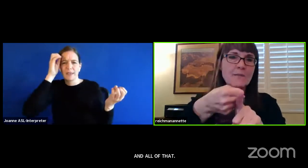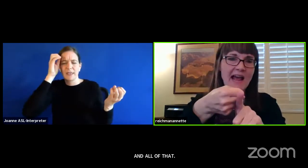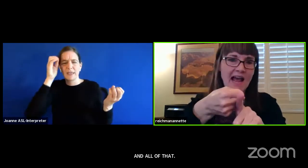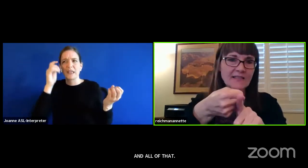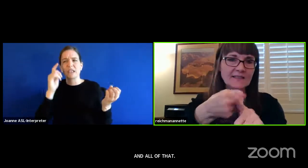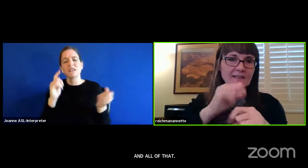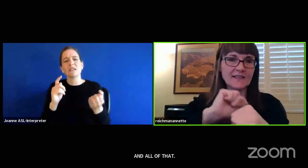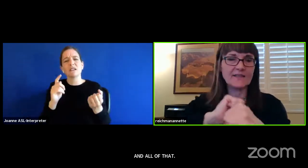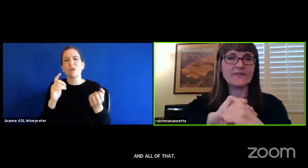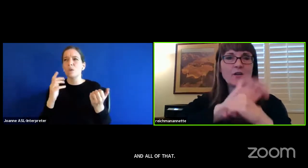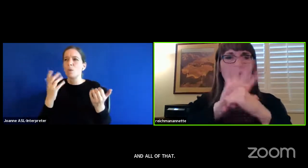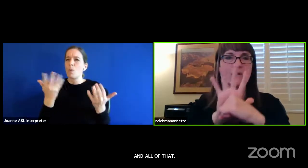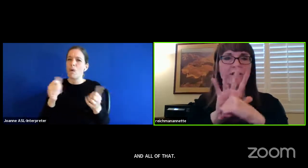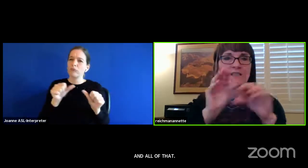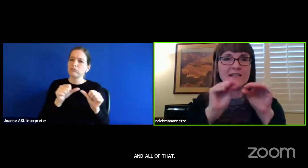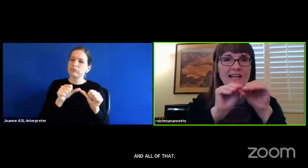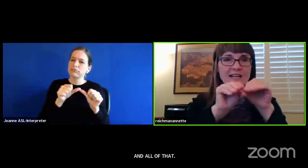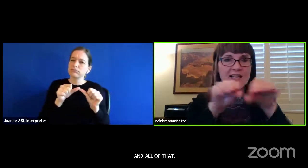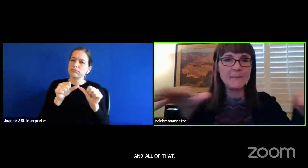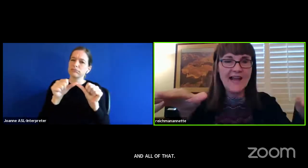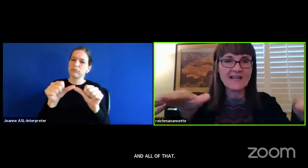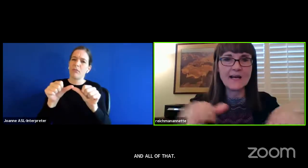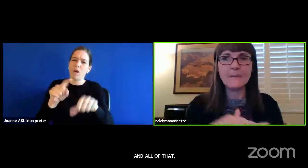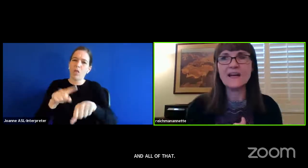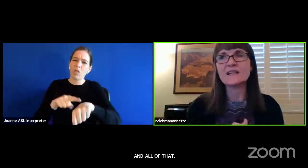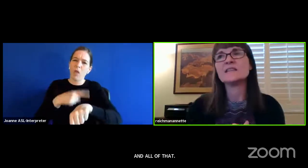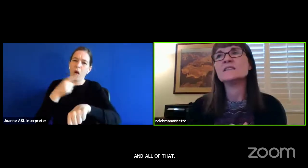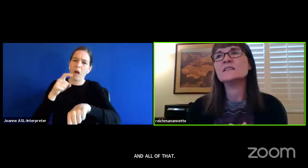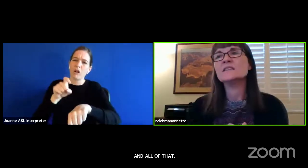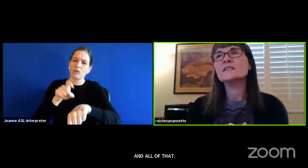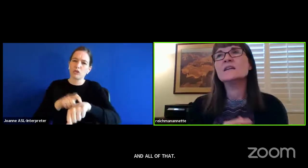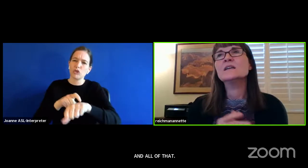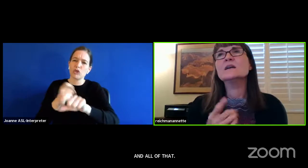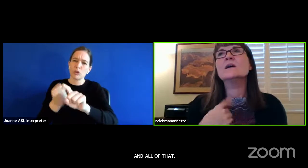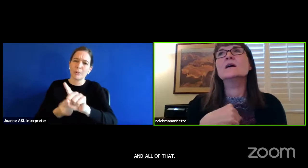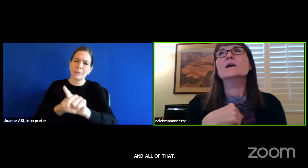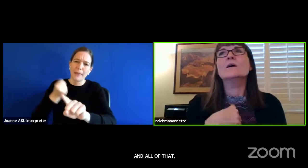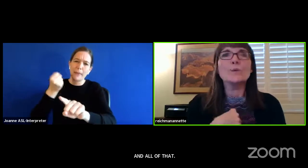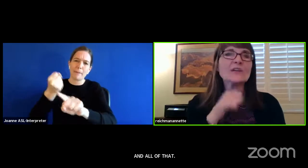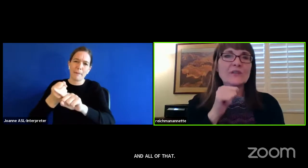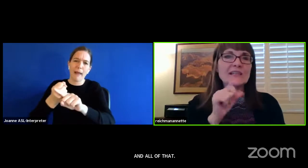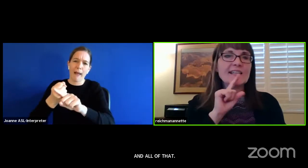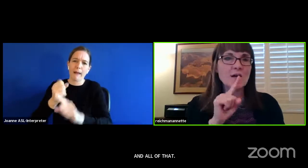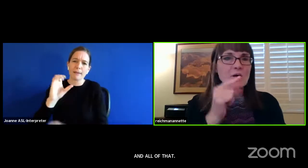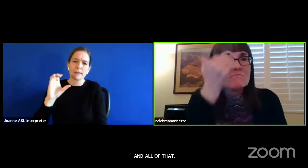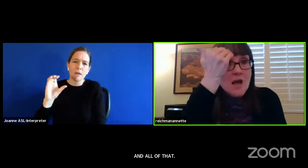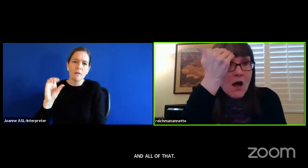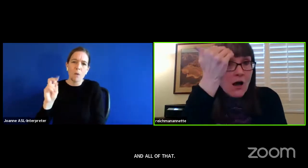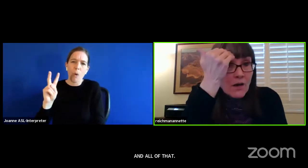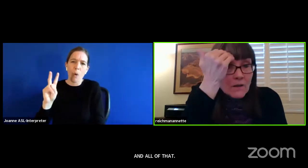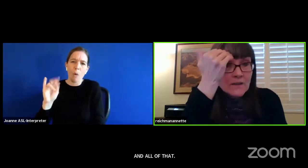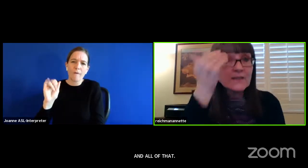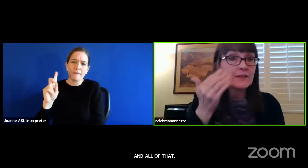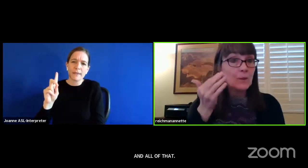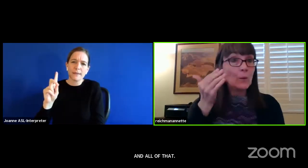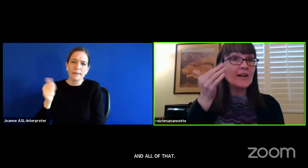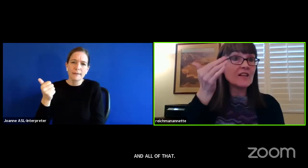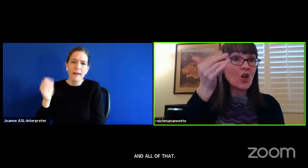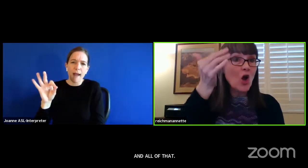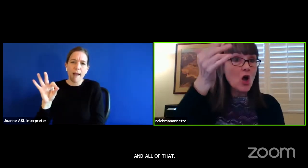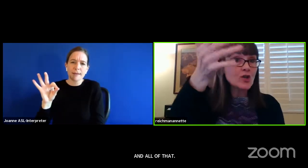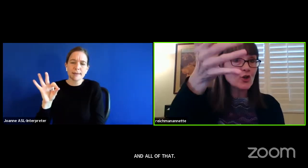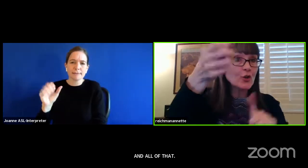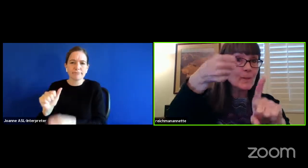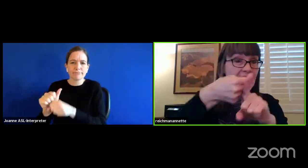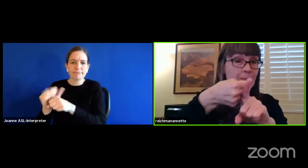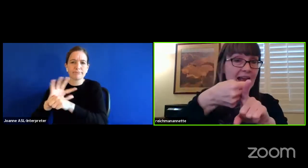impacts of the COVID-19 pandemic. We really don't know what